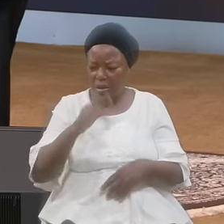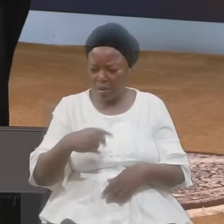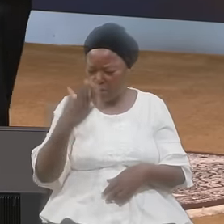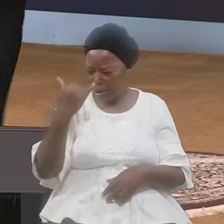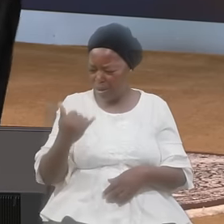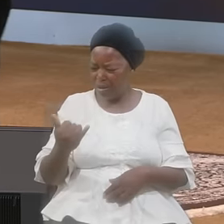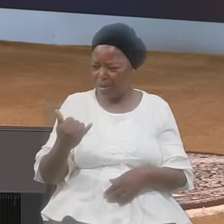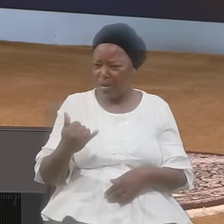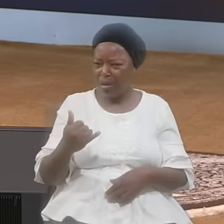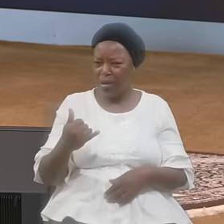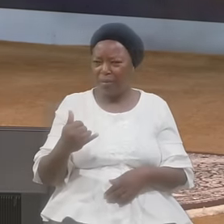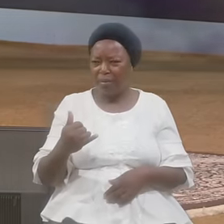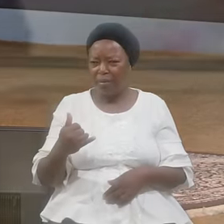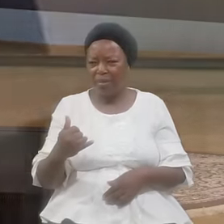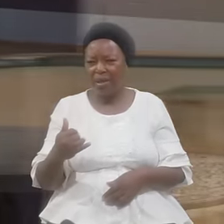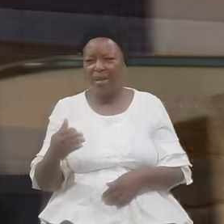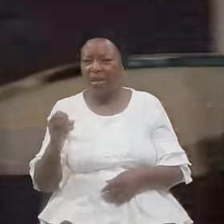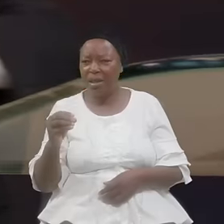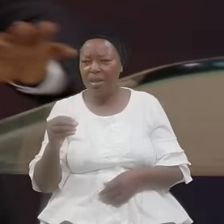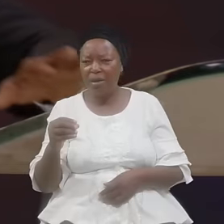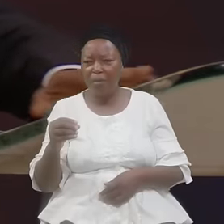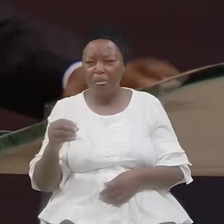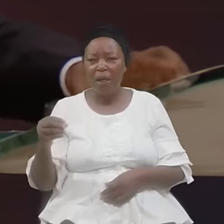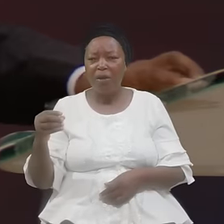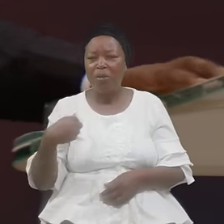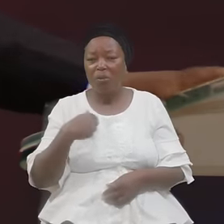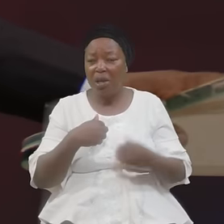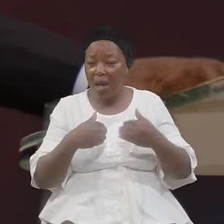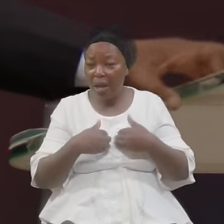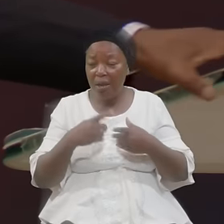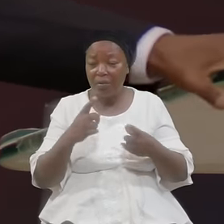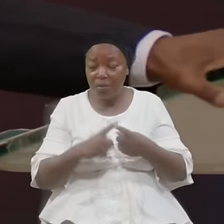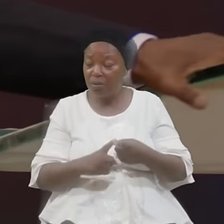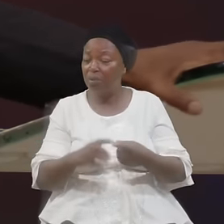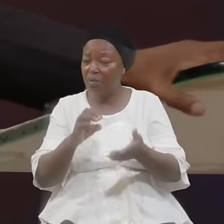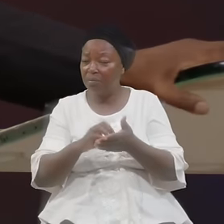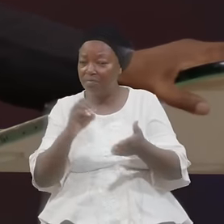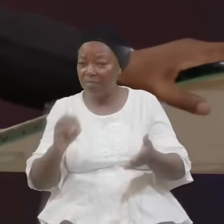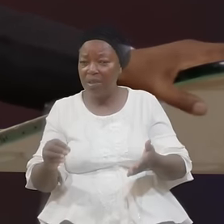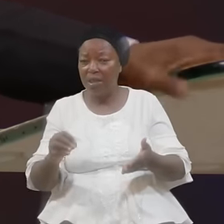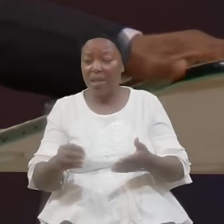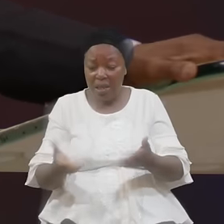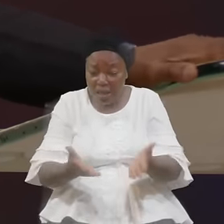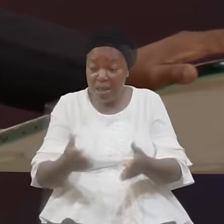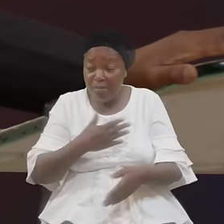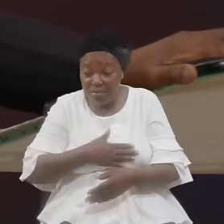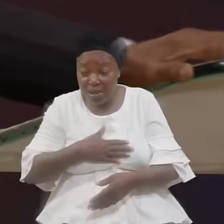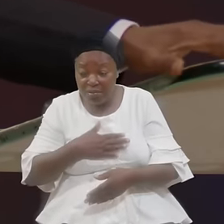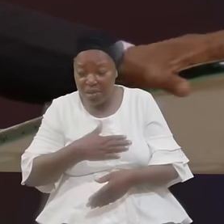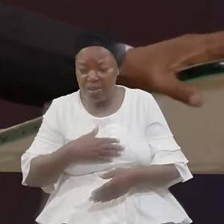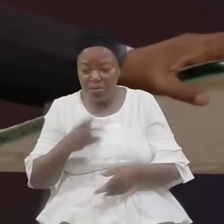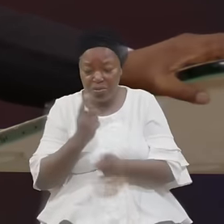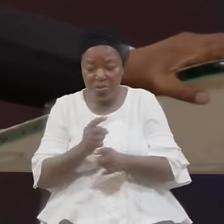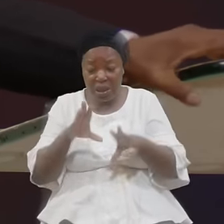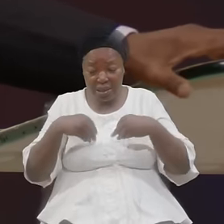Please We're In Front Of The Congregation Let's Do This I Said Never